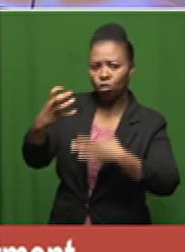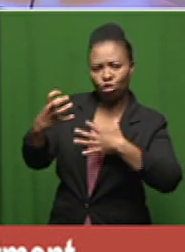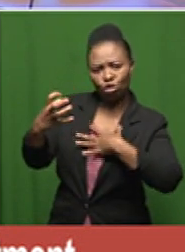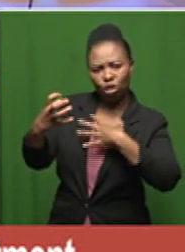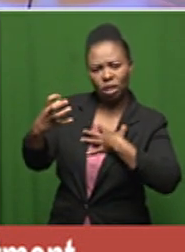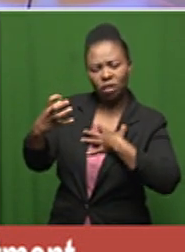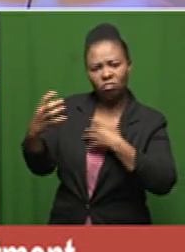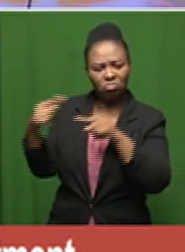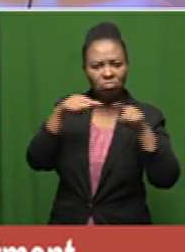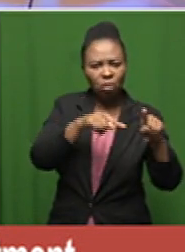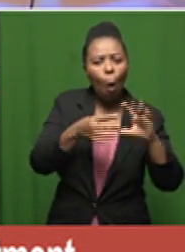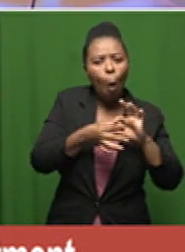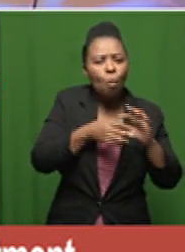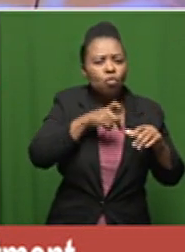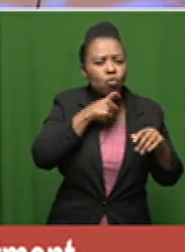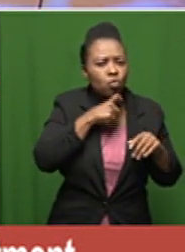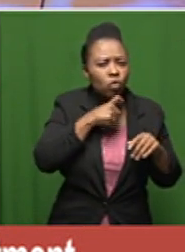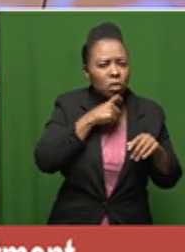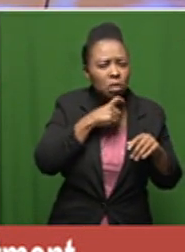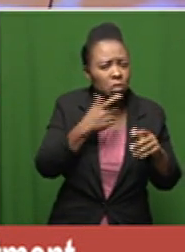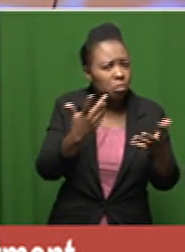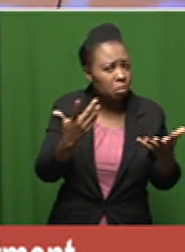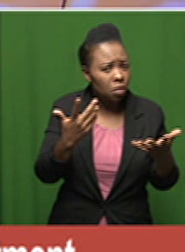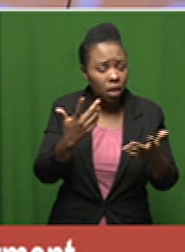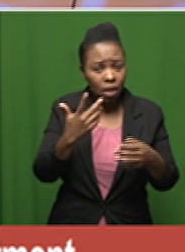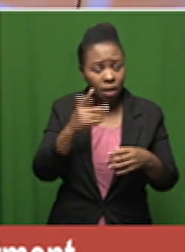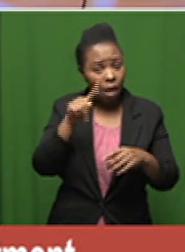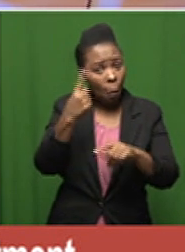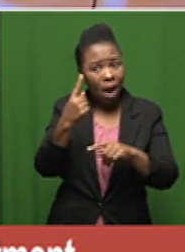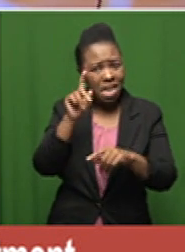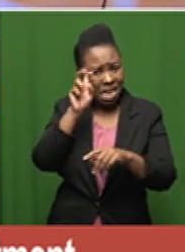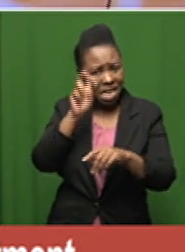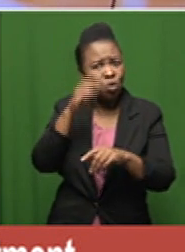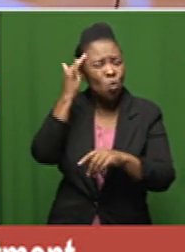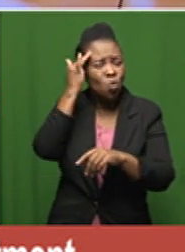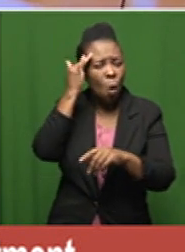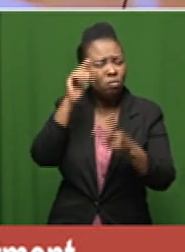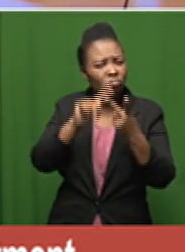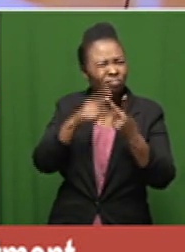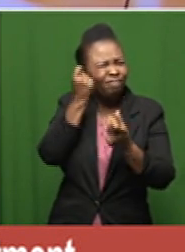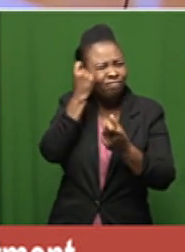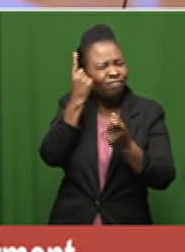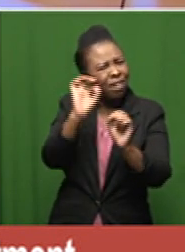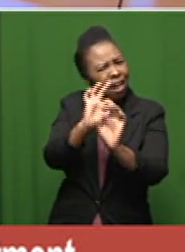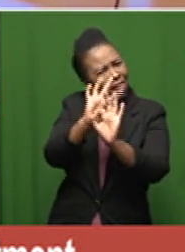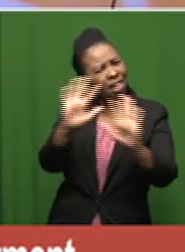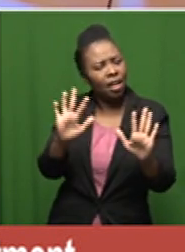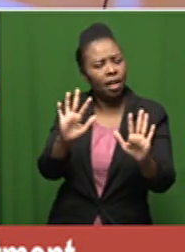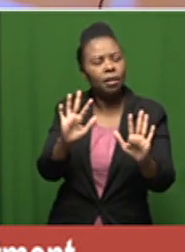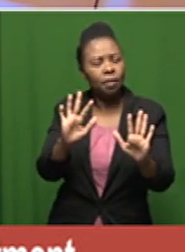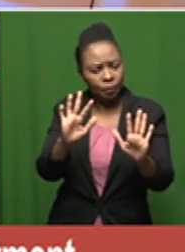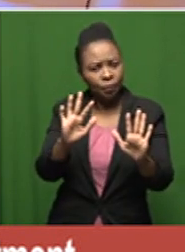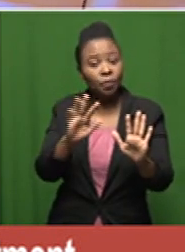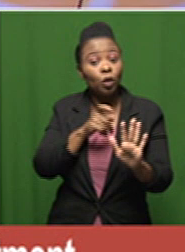i suppose one needs to make sure and know and understand that you the circumstances